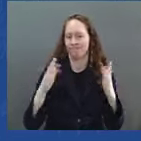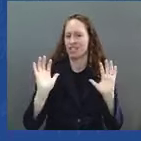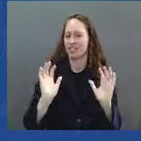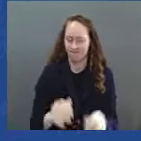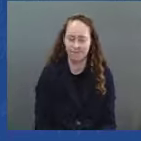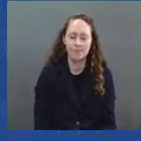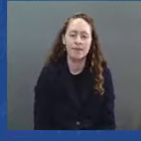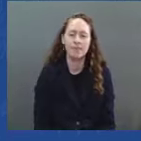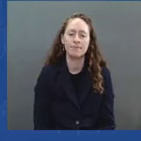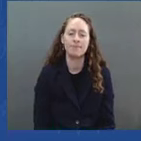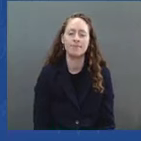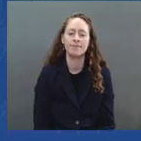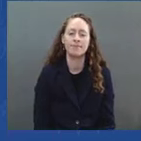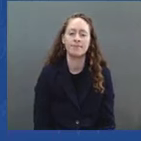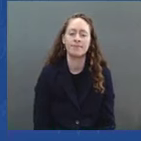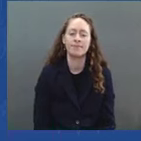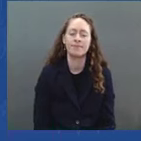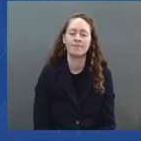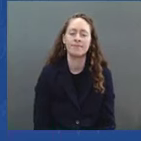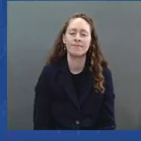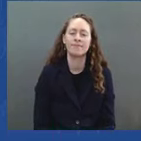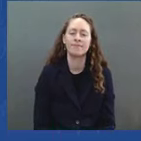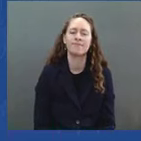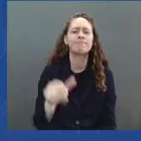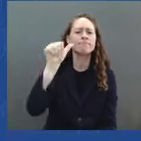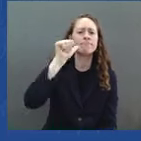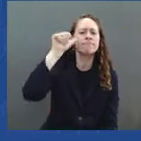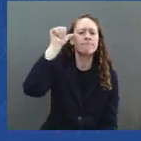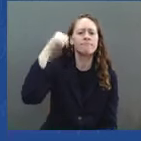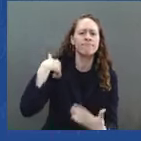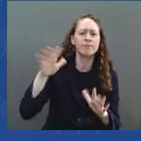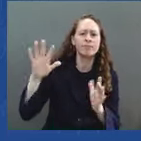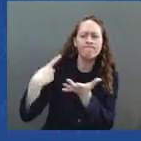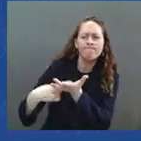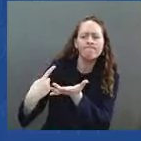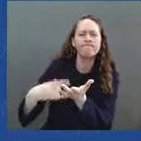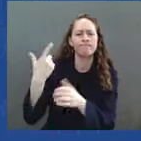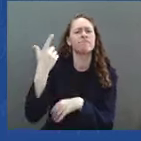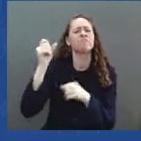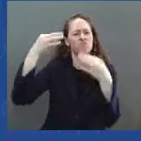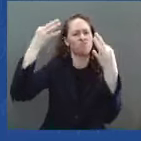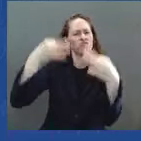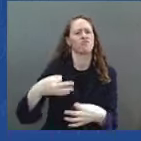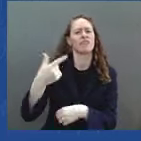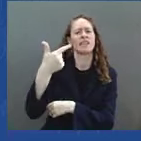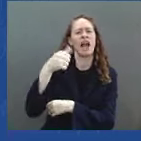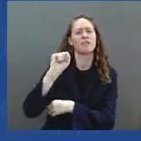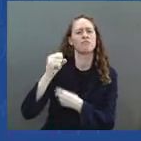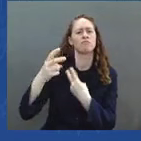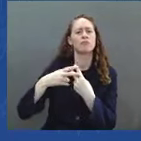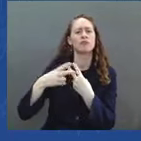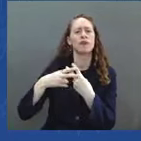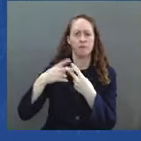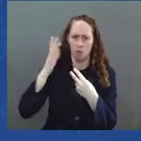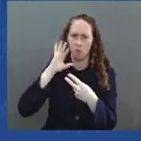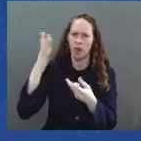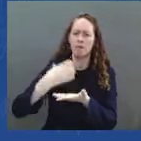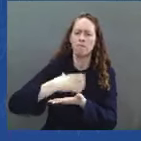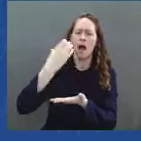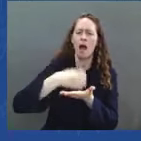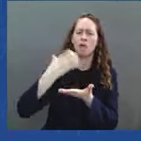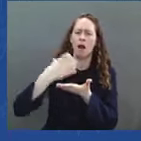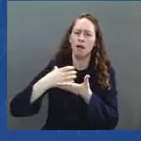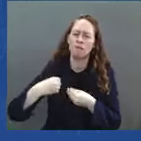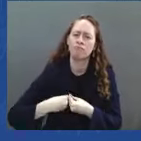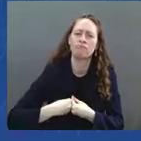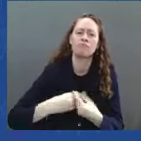Patrolling Reserve. I acknowledge this by far is the largest release of our National Reserves in our history. It